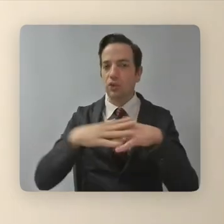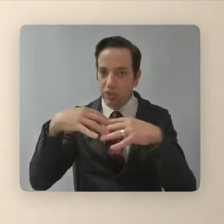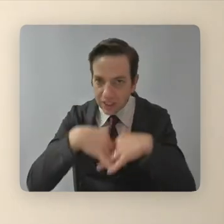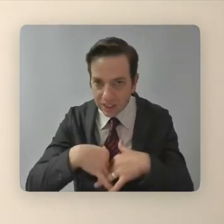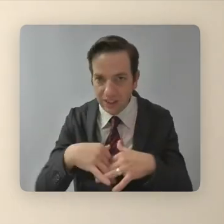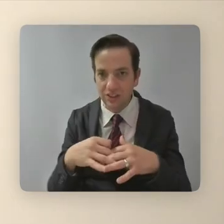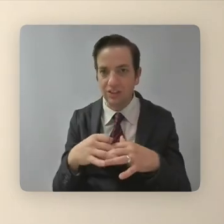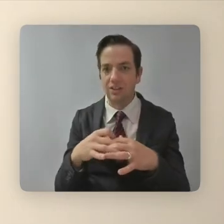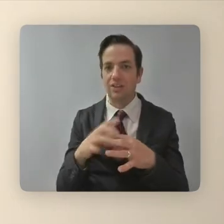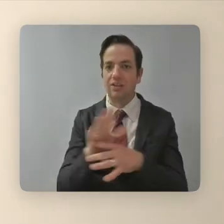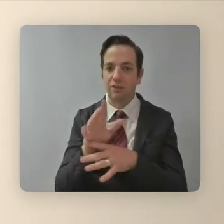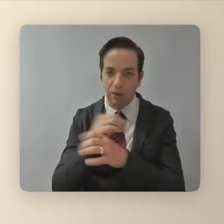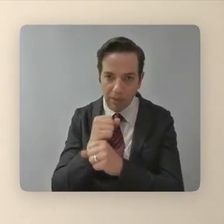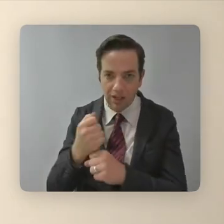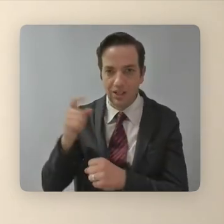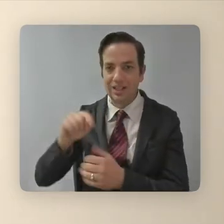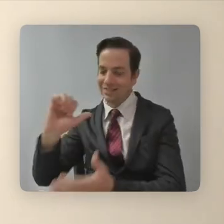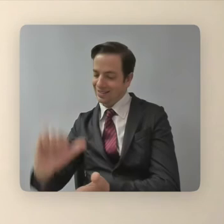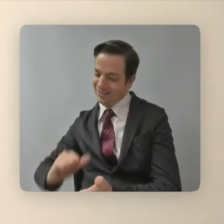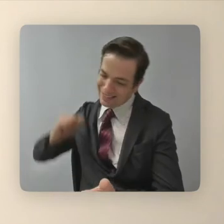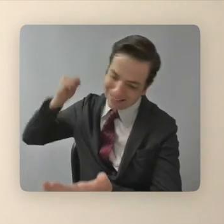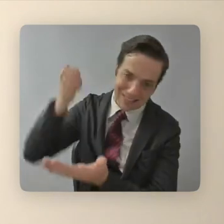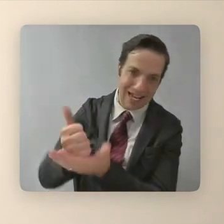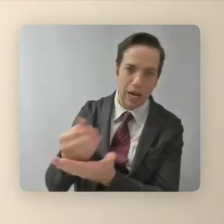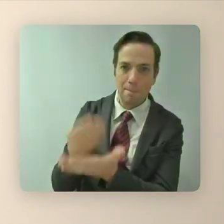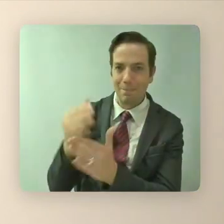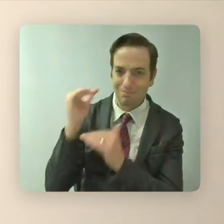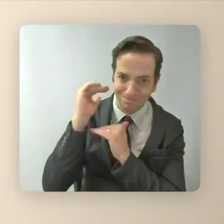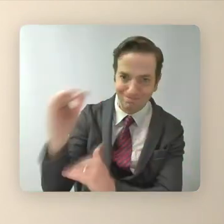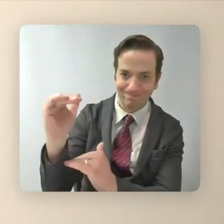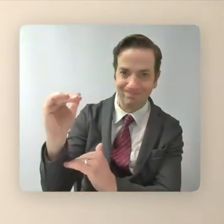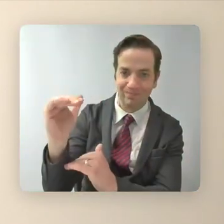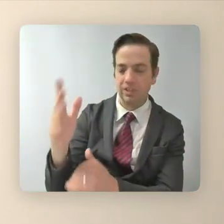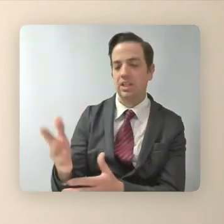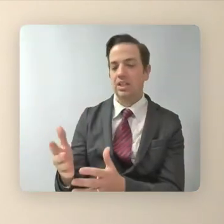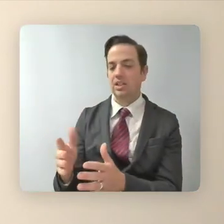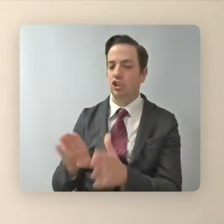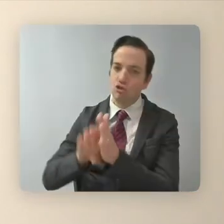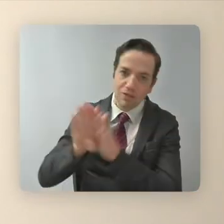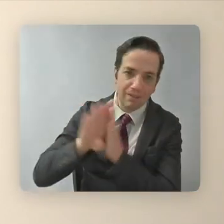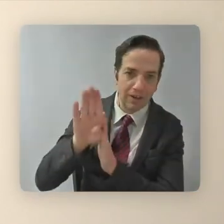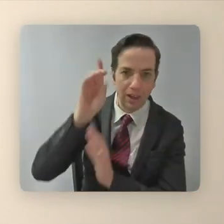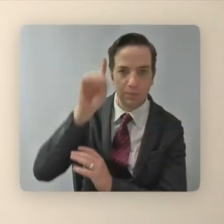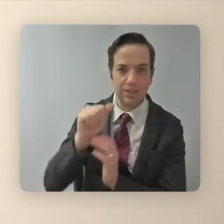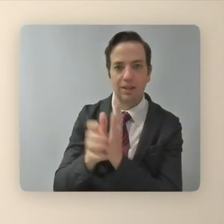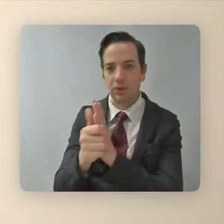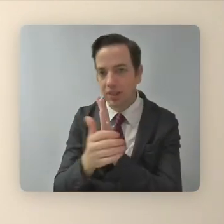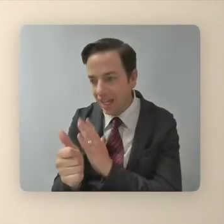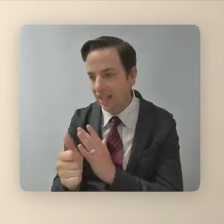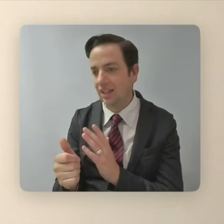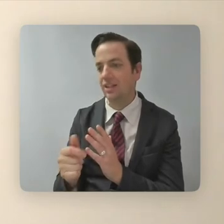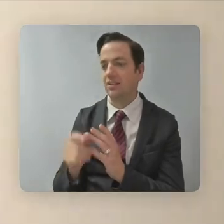should be a pot of money to develop disabled talent, disabled filmmakers, to tell our own stories, you know?